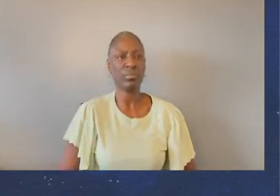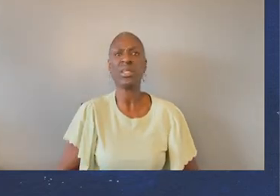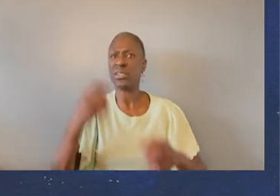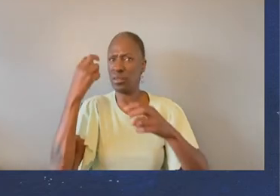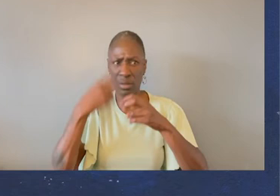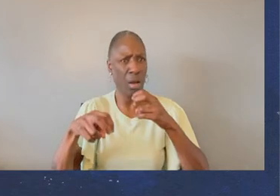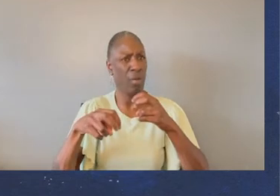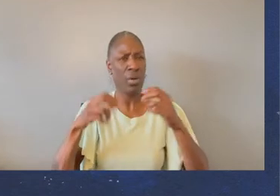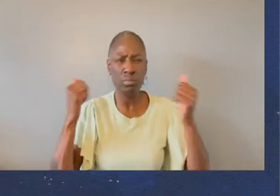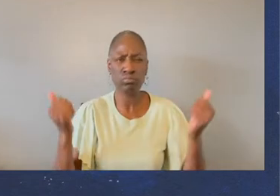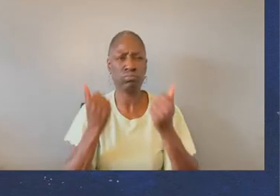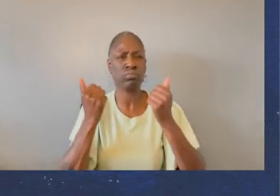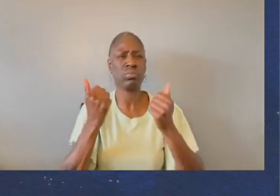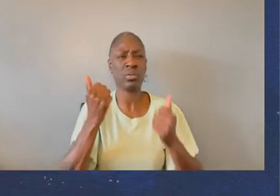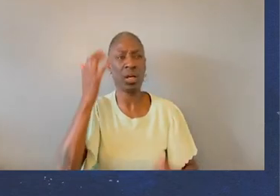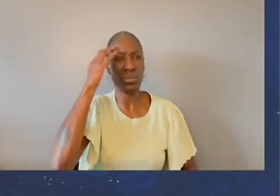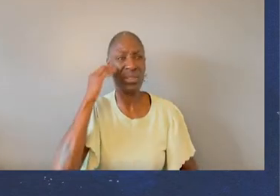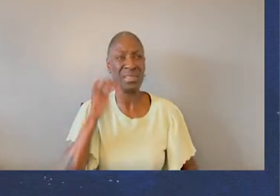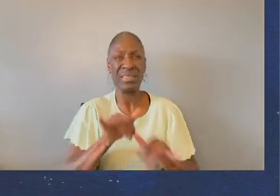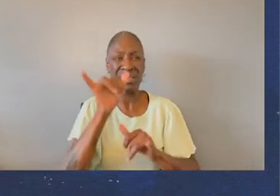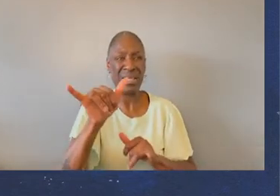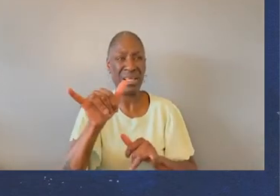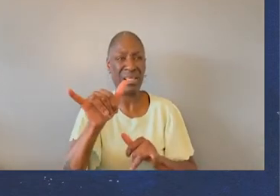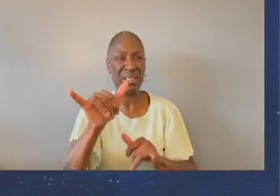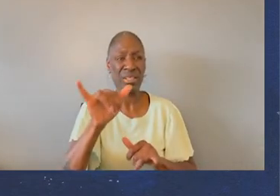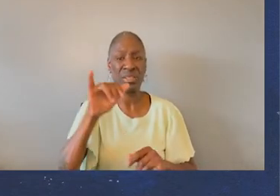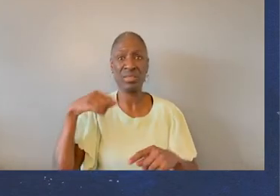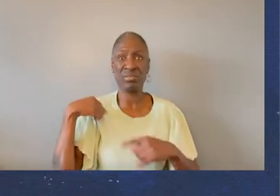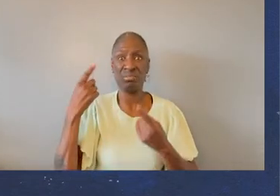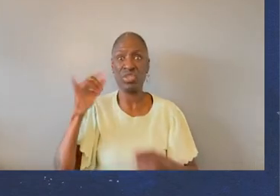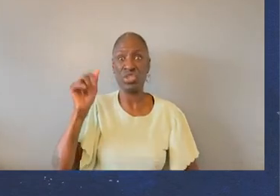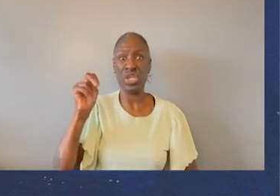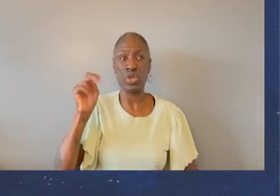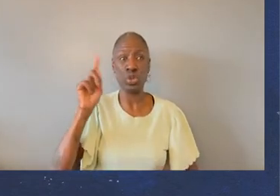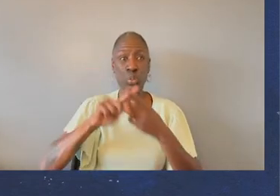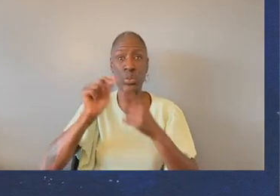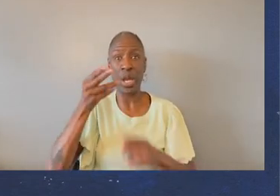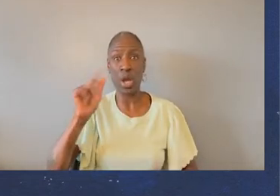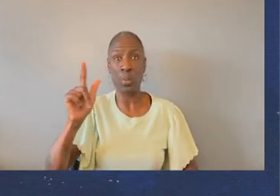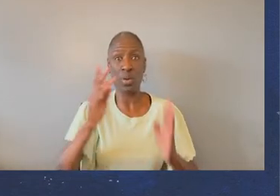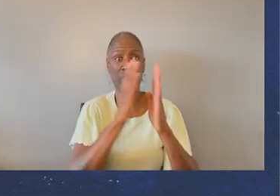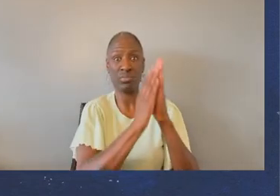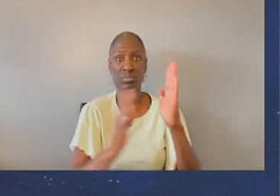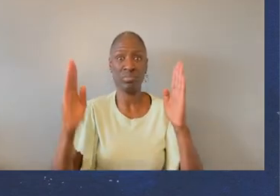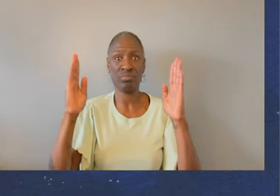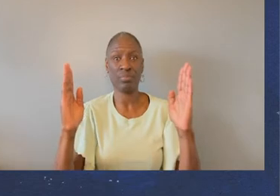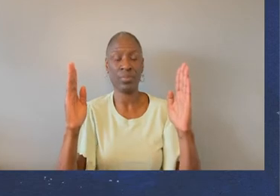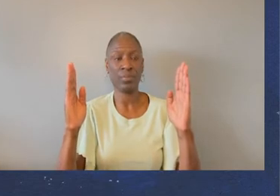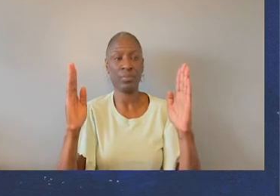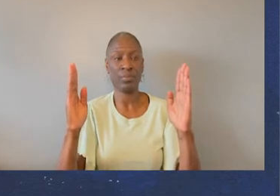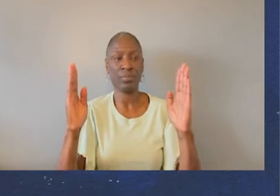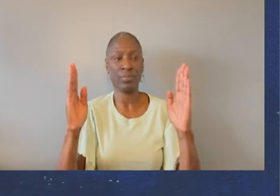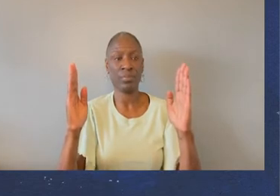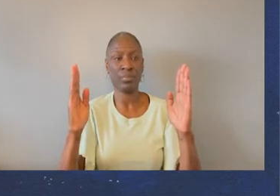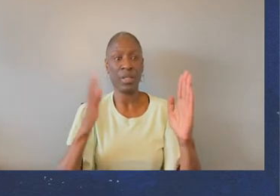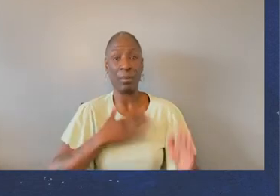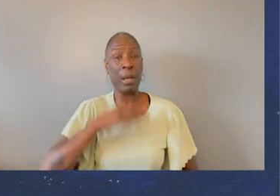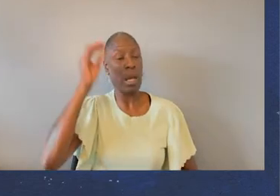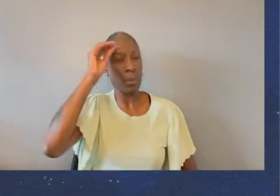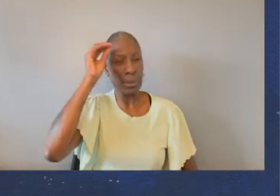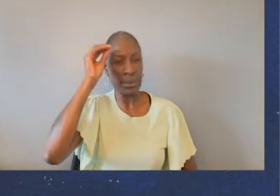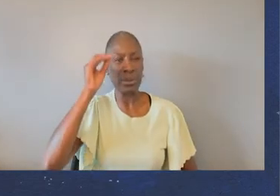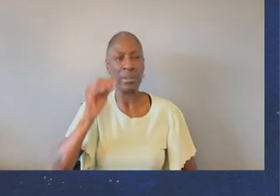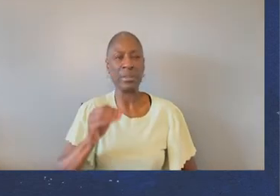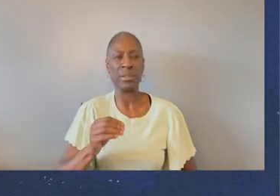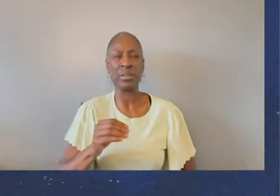It was a lot for me being in the hospital from basically January to April. And I